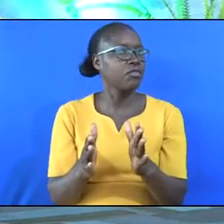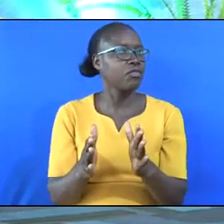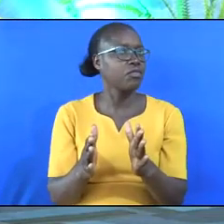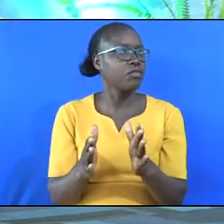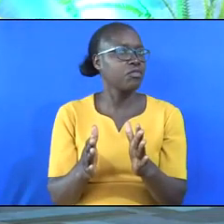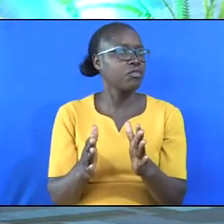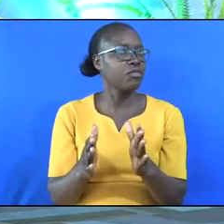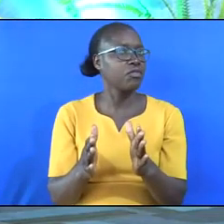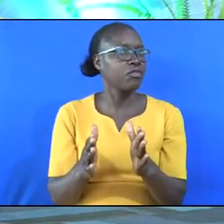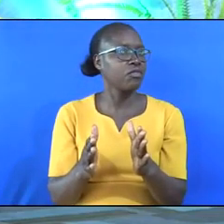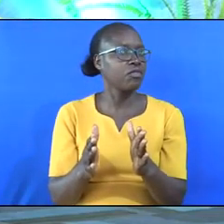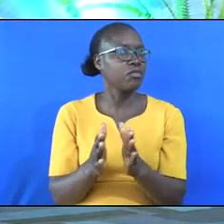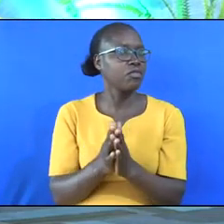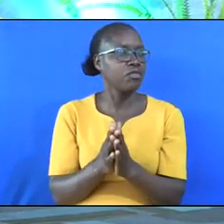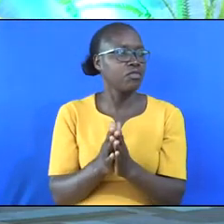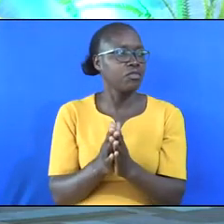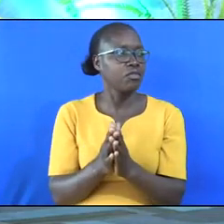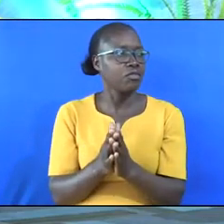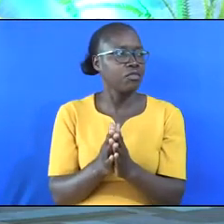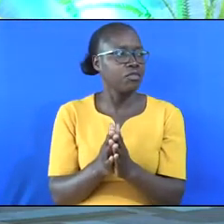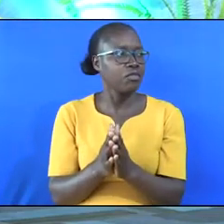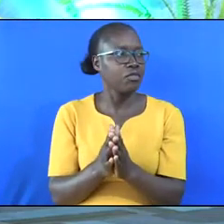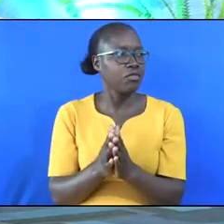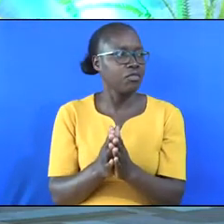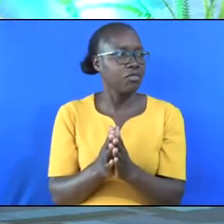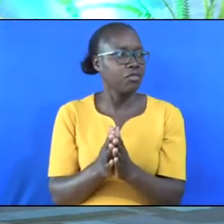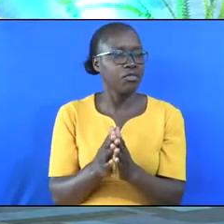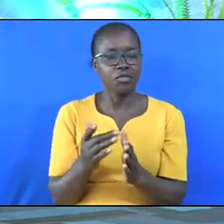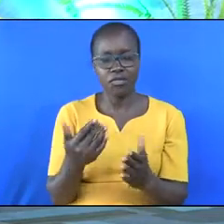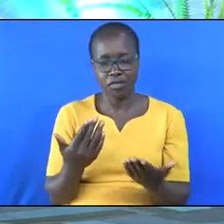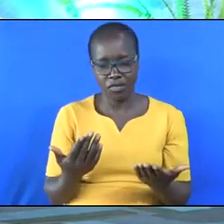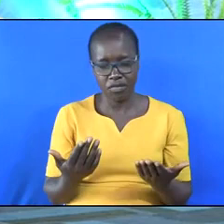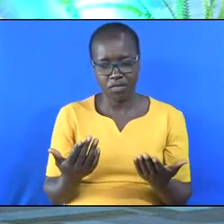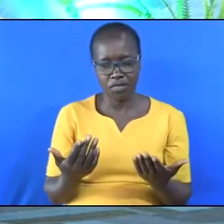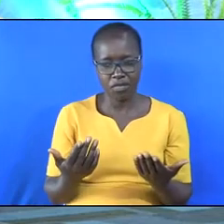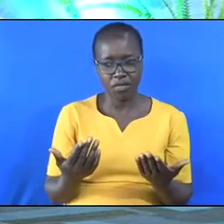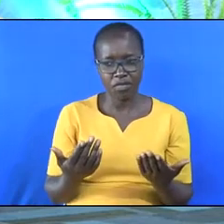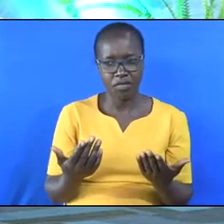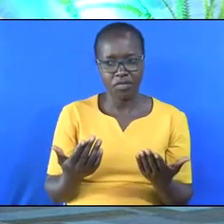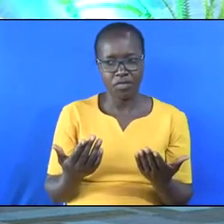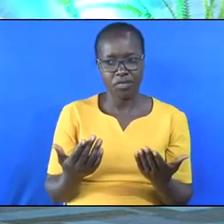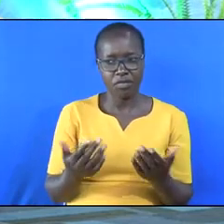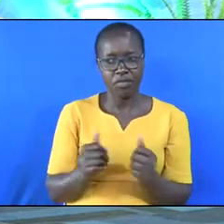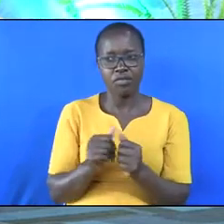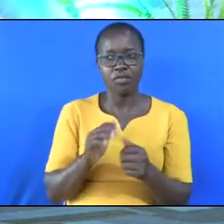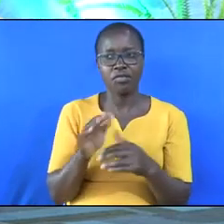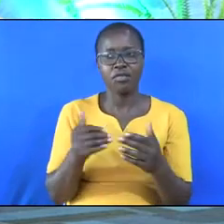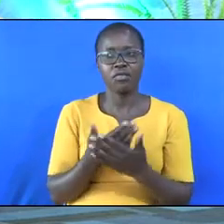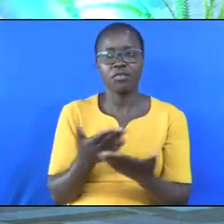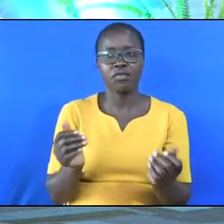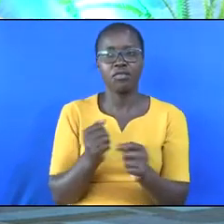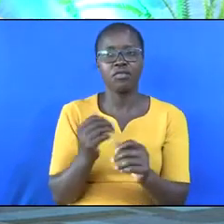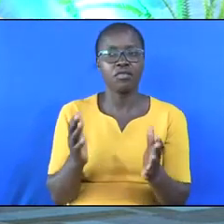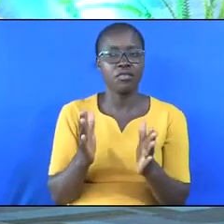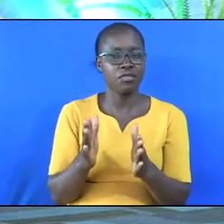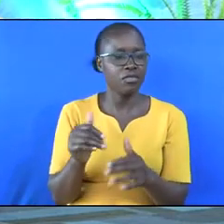That's why the songwriter says onward Christian soldiers marching us to war with the cross Jesus going on before.